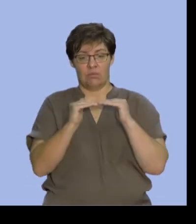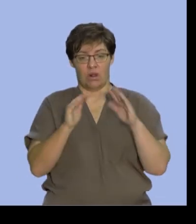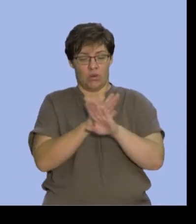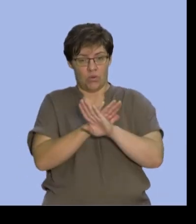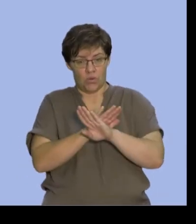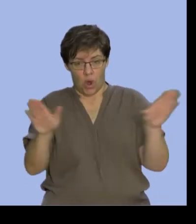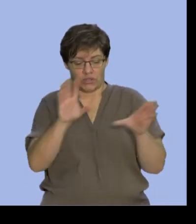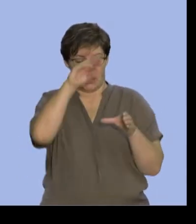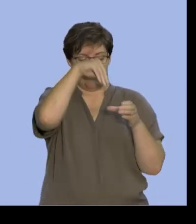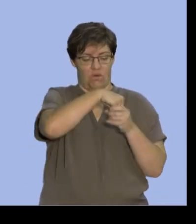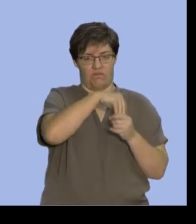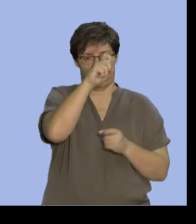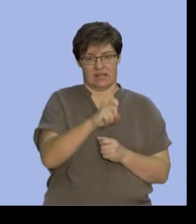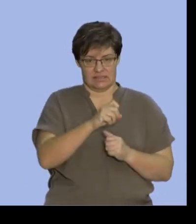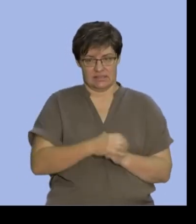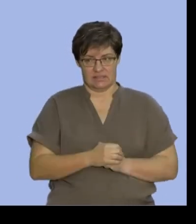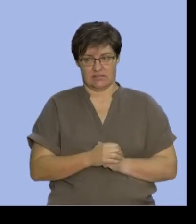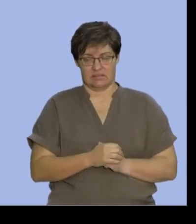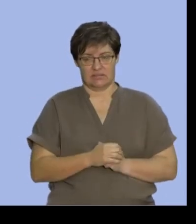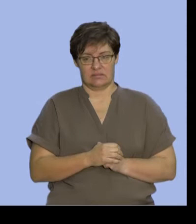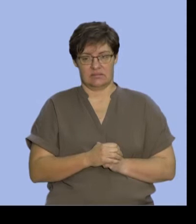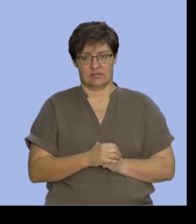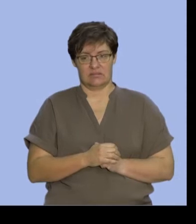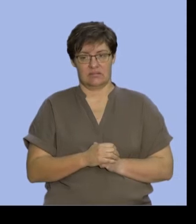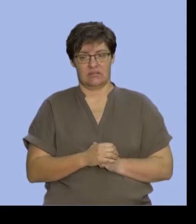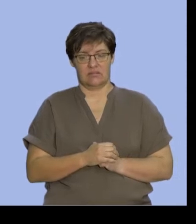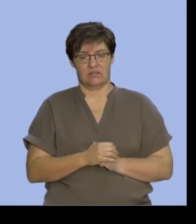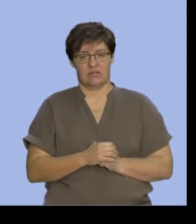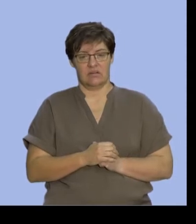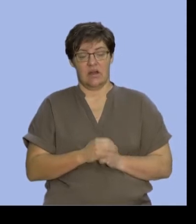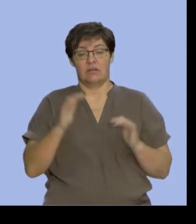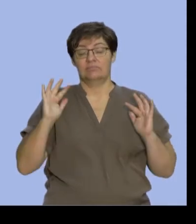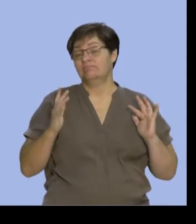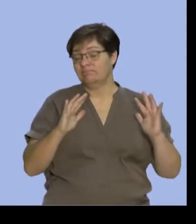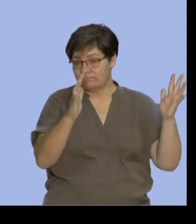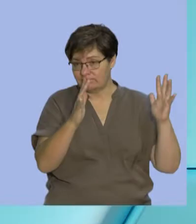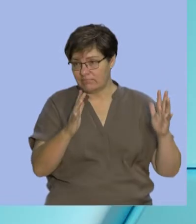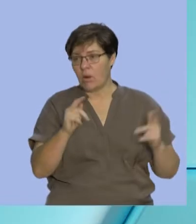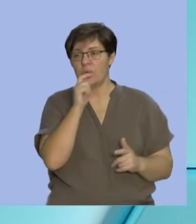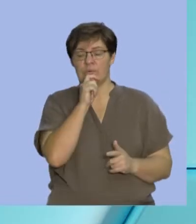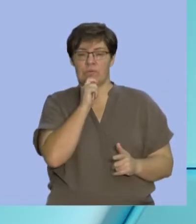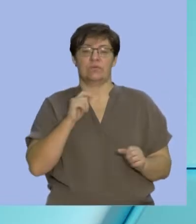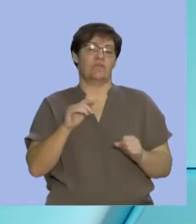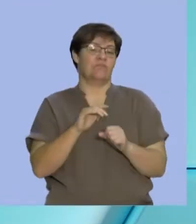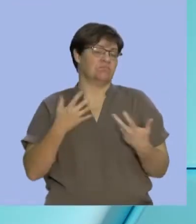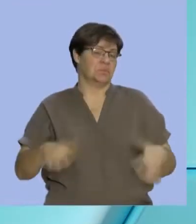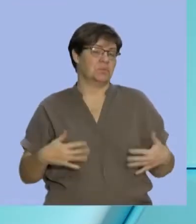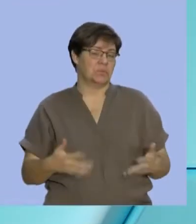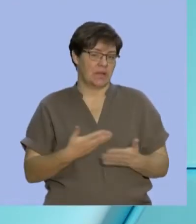not in X. And so the complement is very useful. And we can